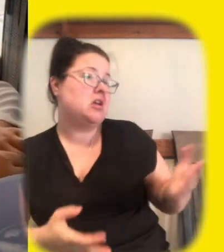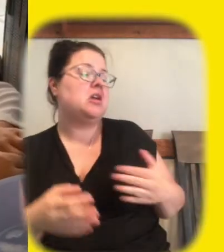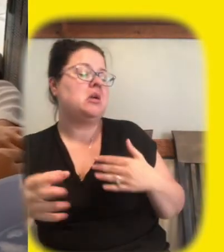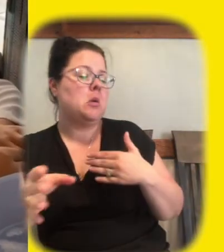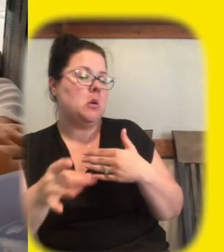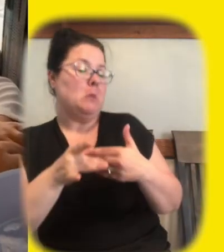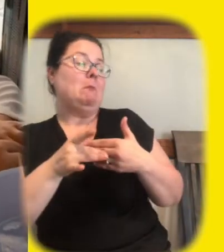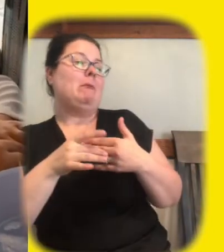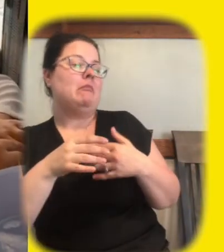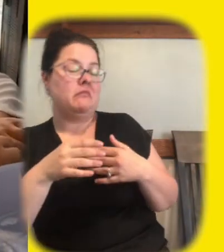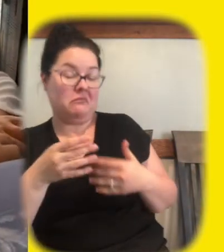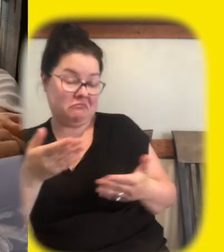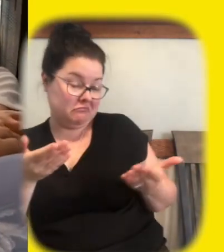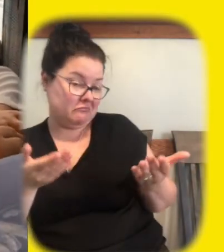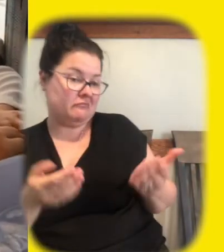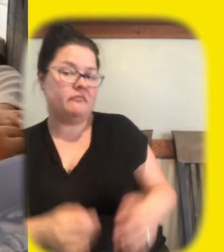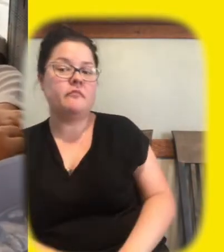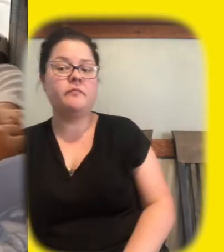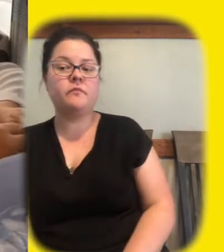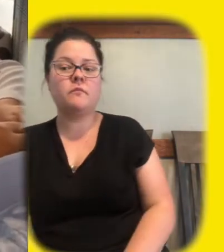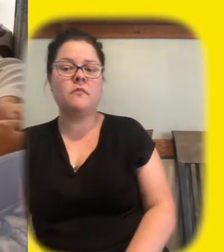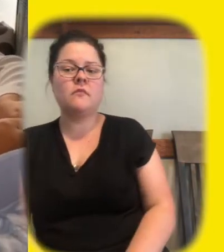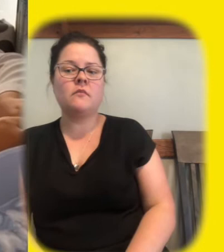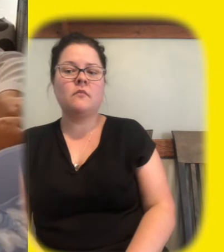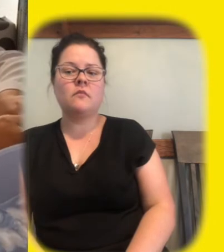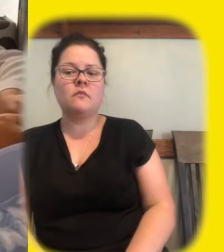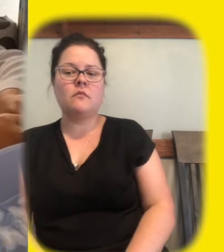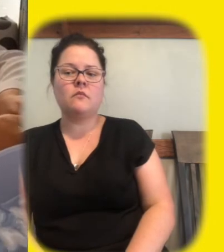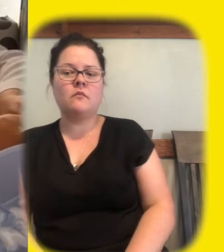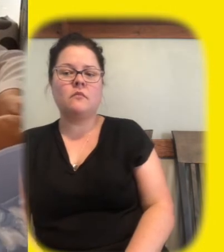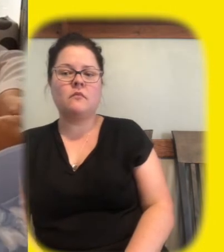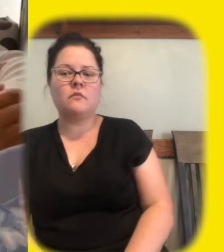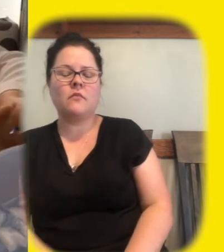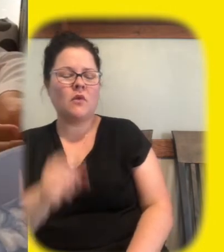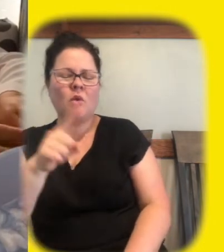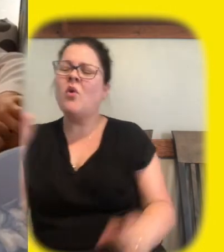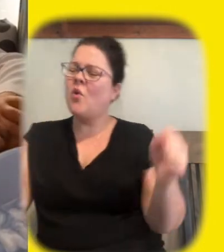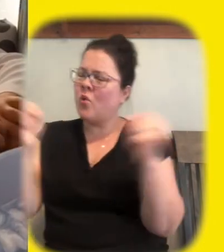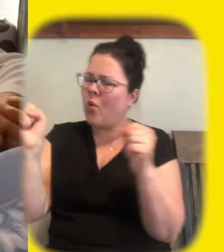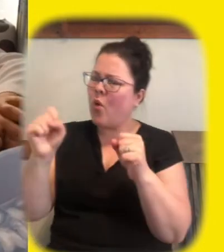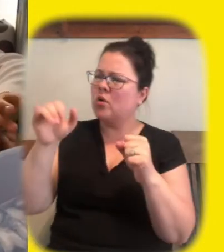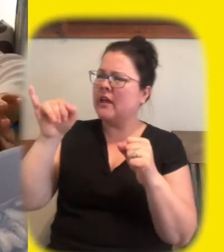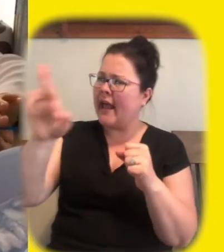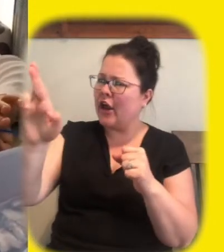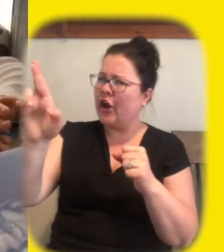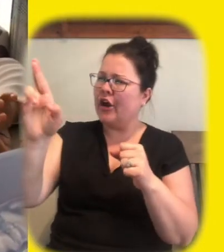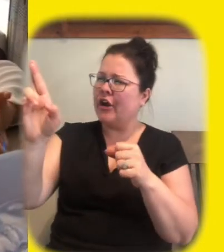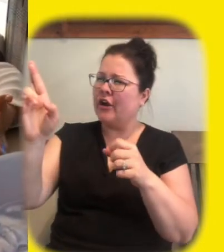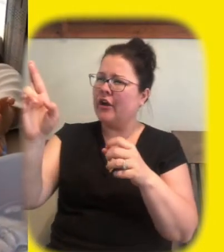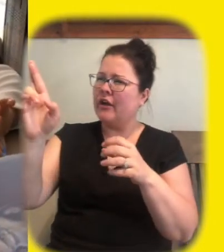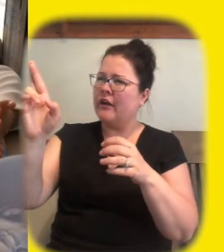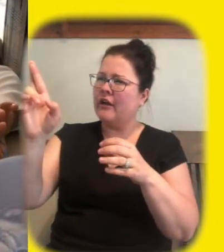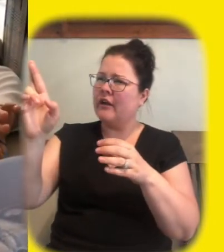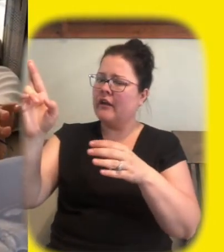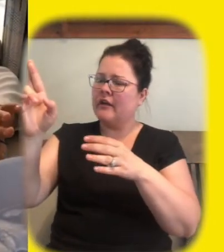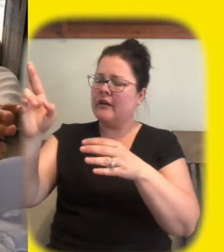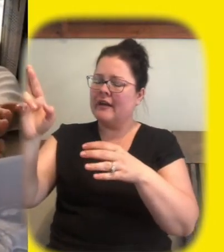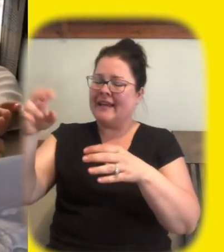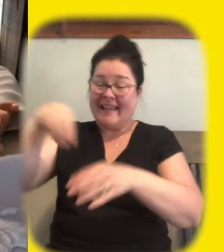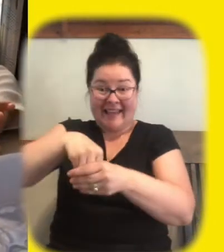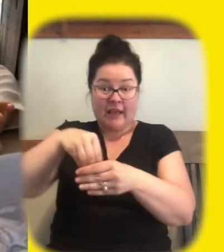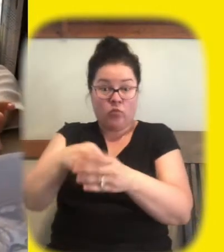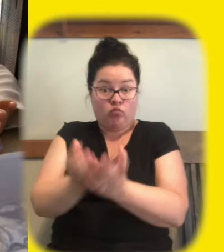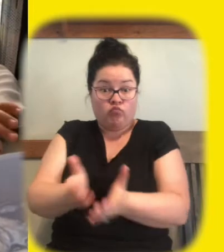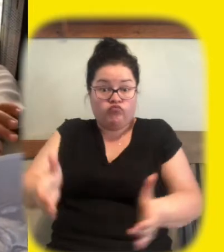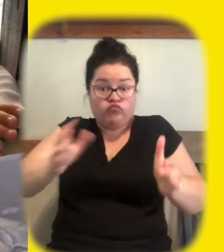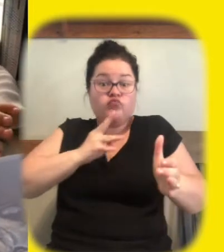like um like the cold air coming from there um went up and then came